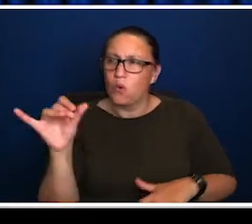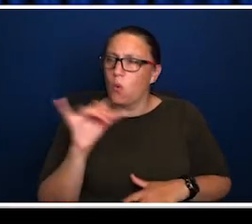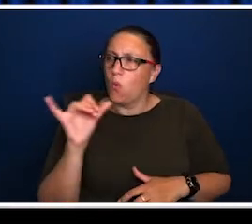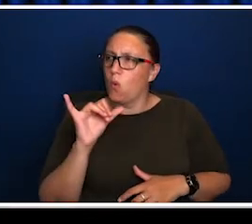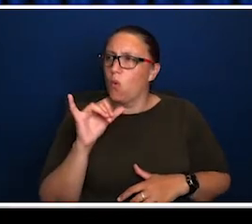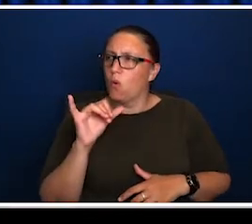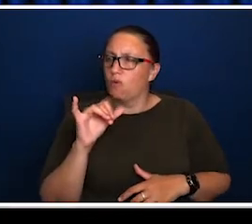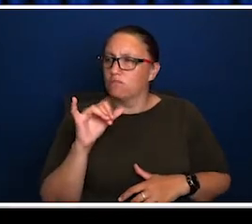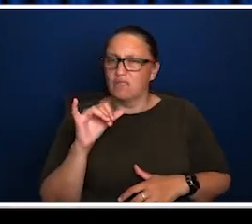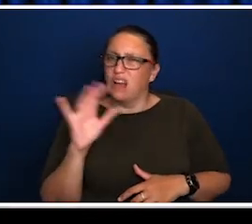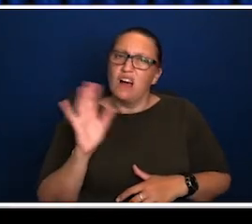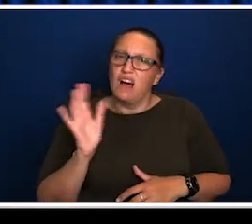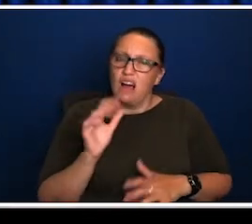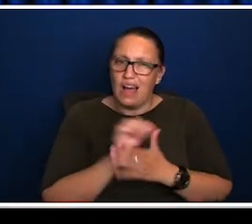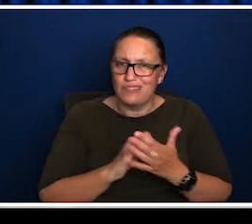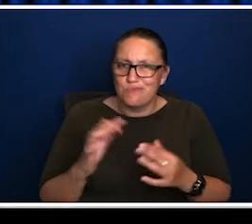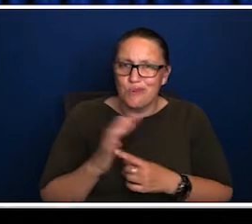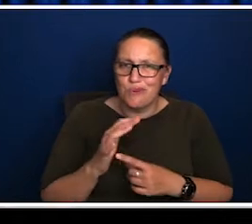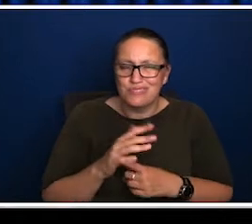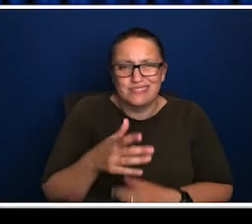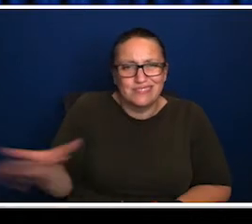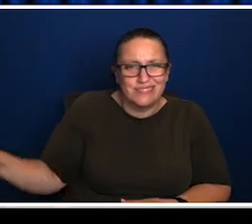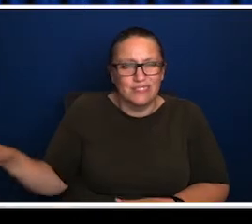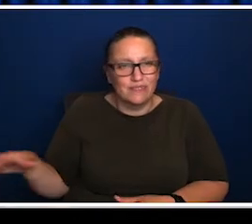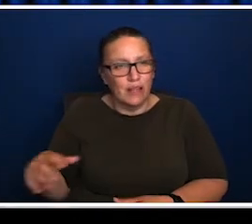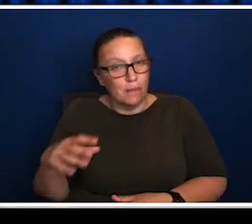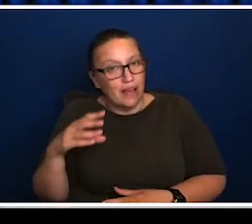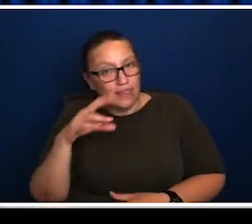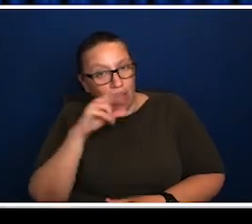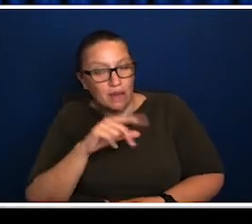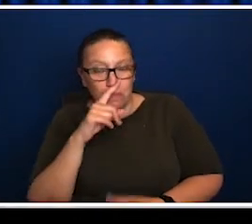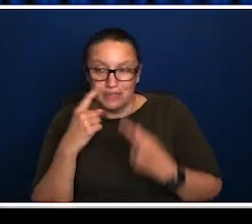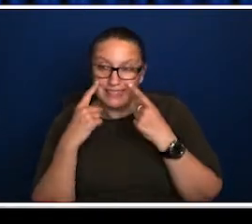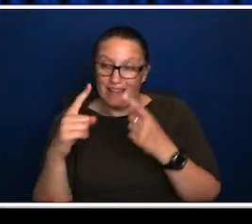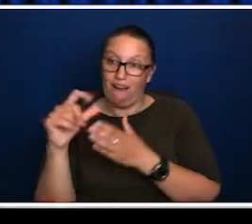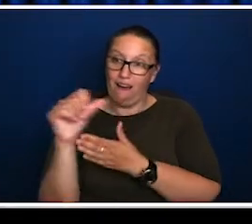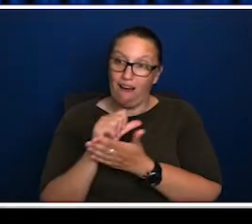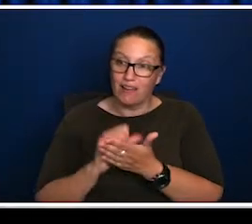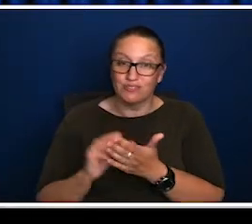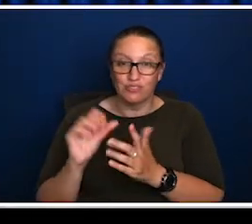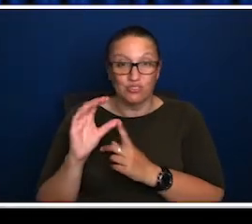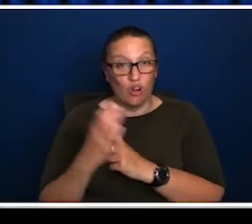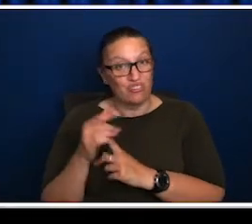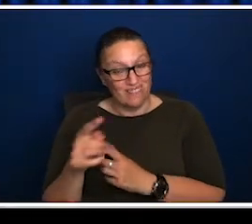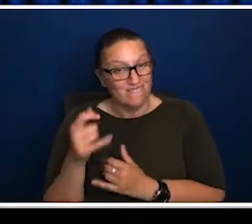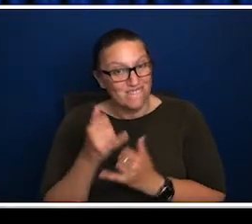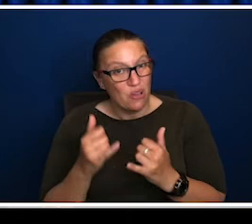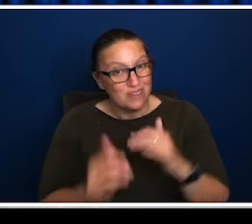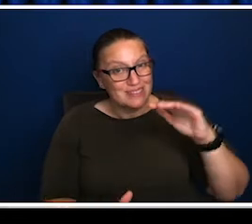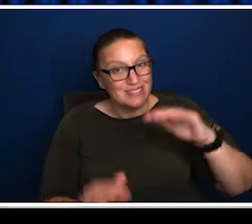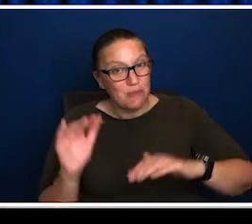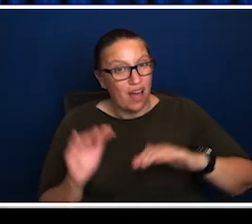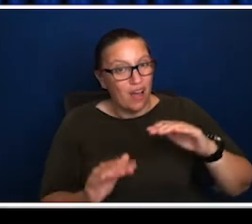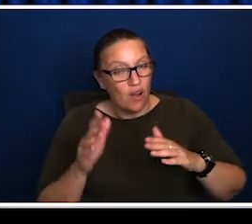to decrease over time as people get busy or it gets drummed out of them. But the way that is, it's very interesting to see the way that young people